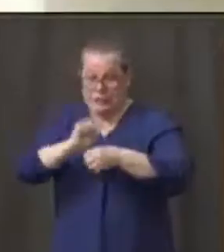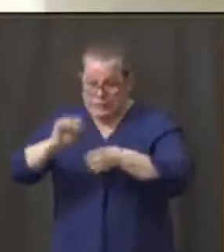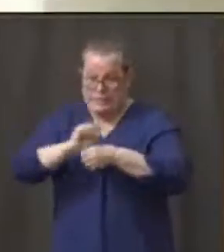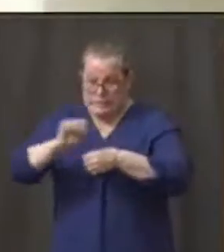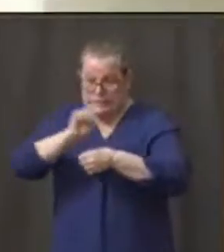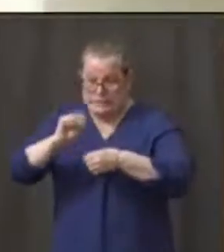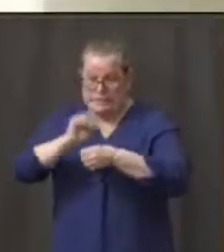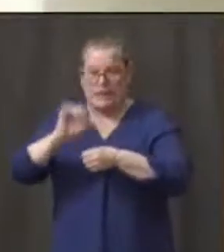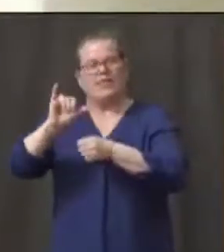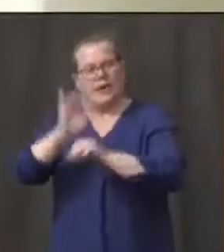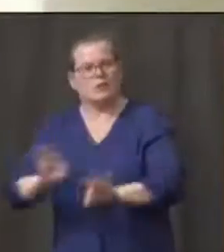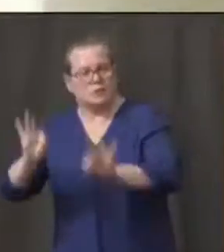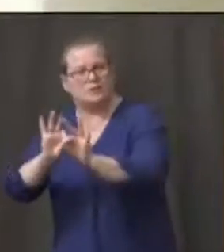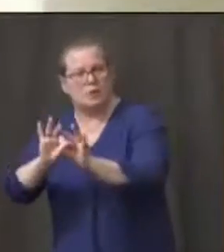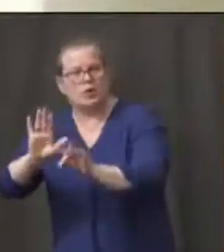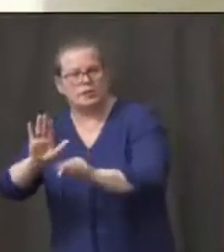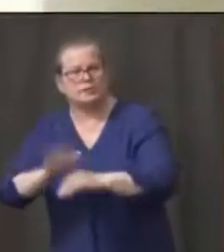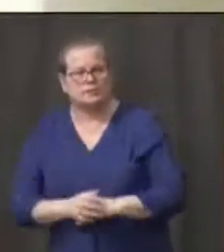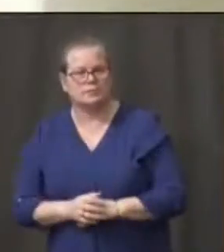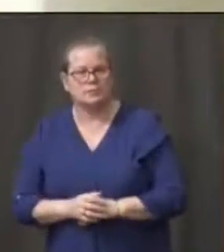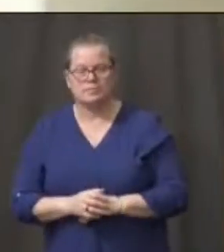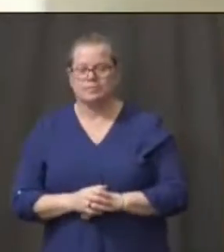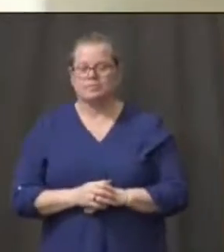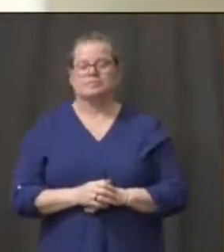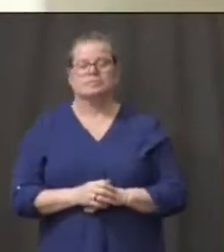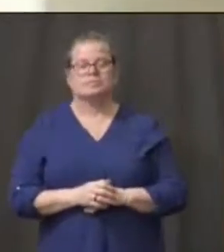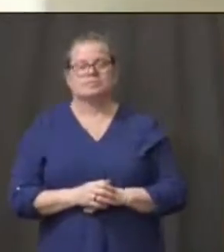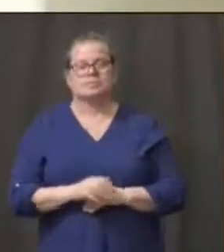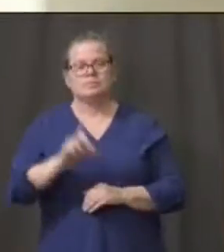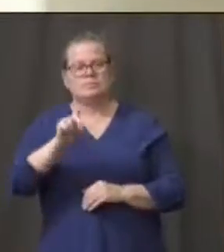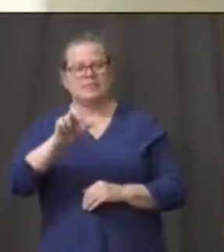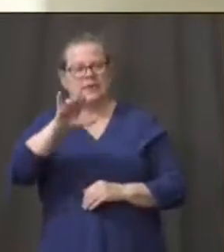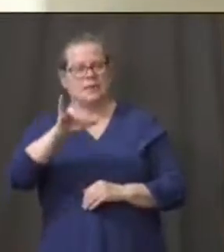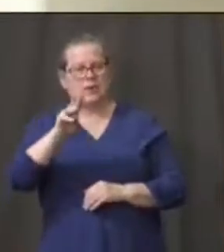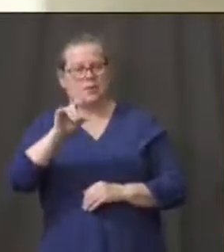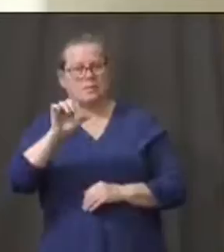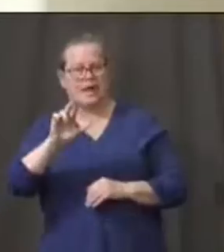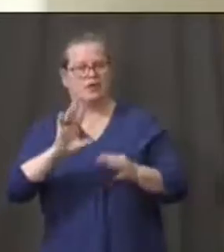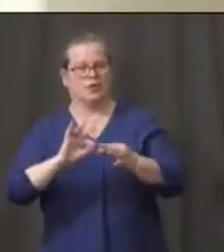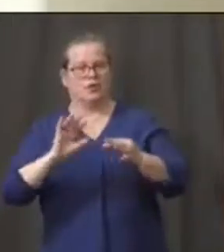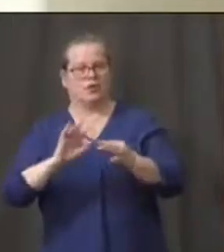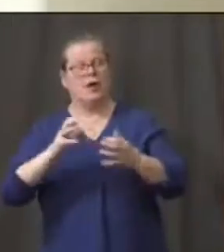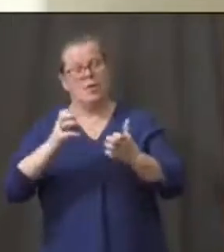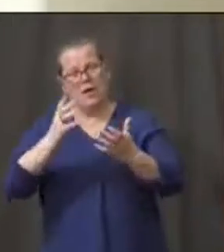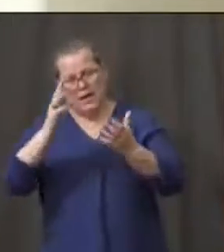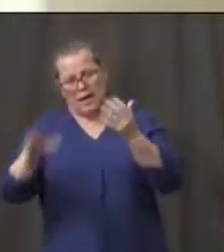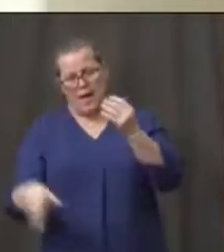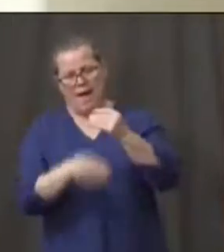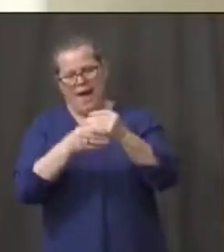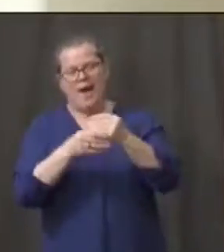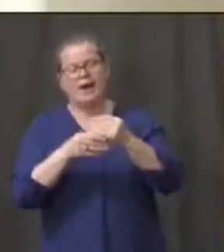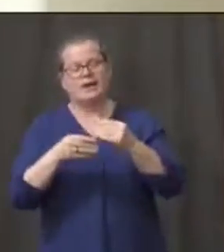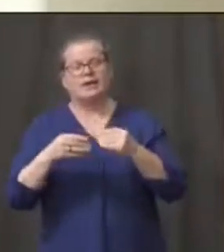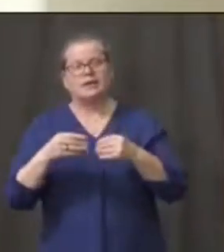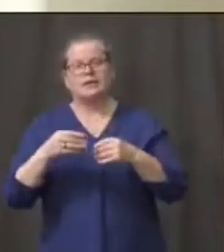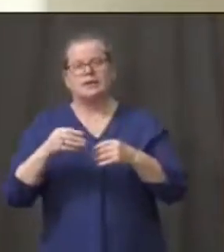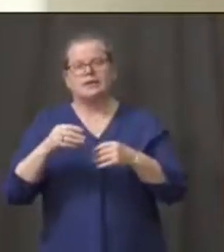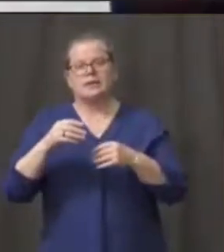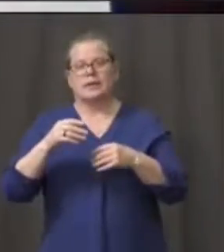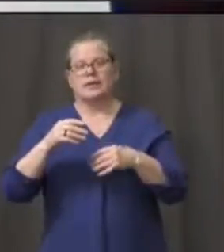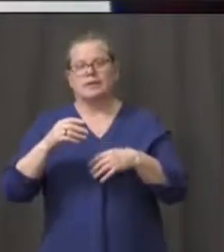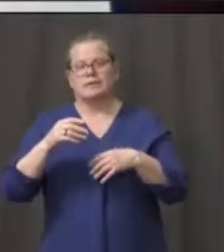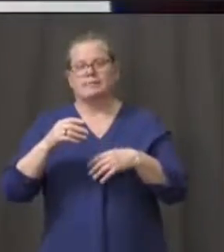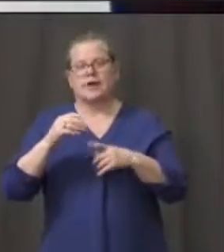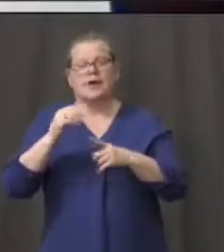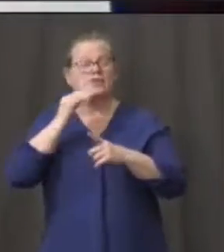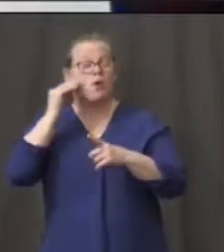Yeah, I would just add that we struggled a little bit with our shelter in place, our homeless